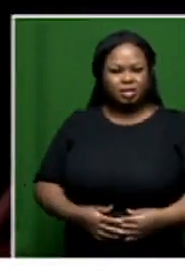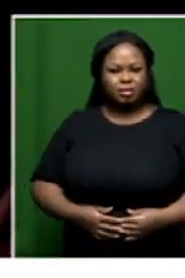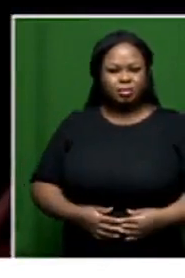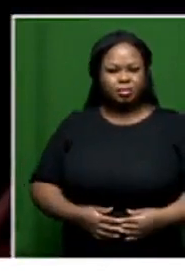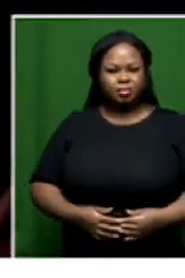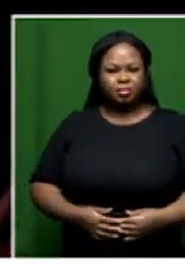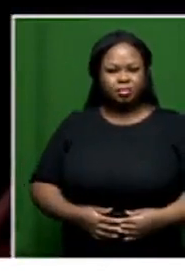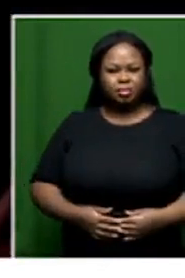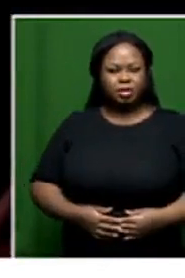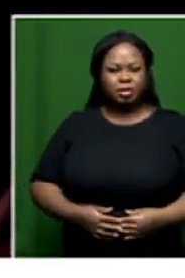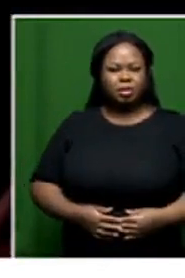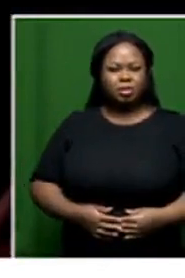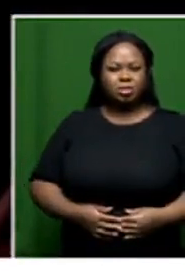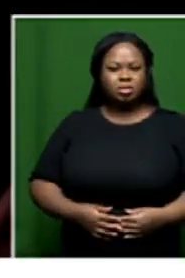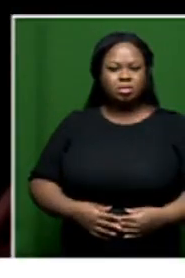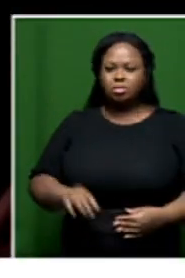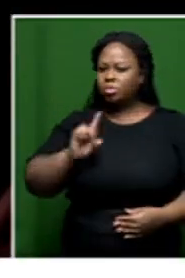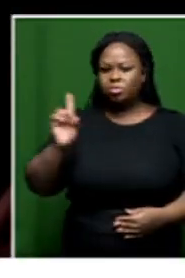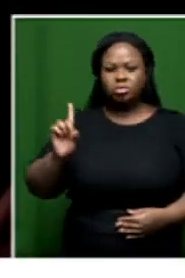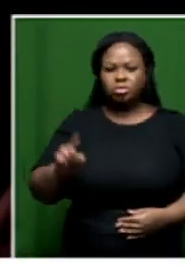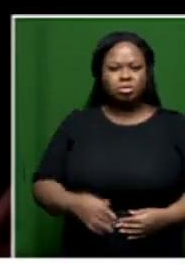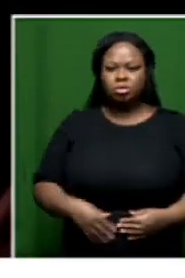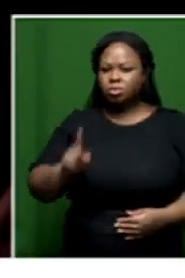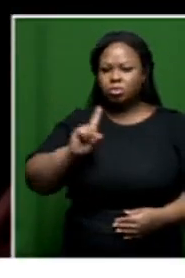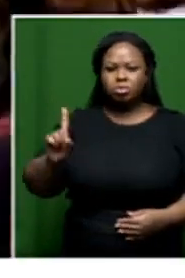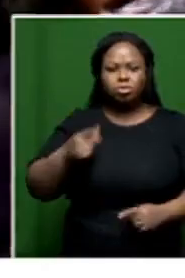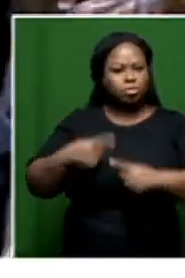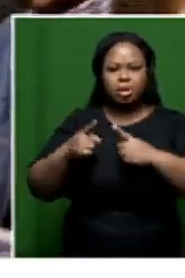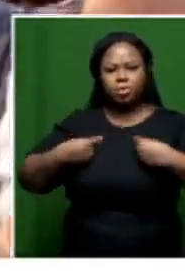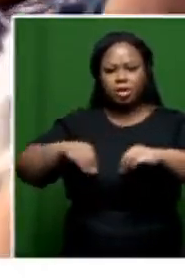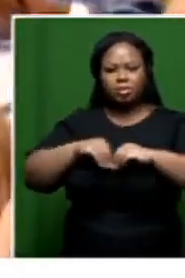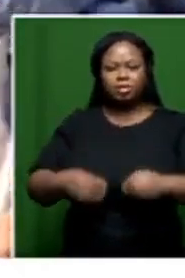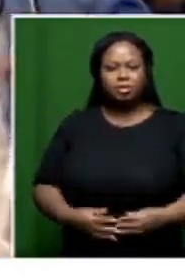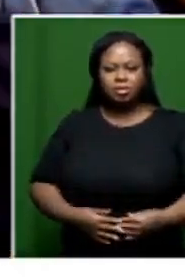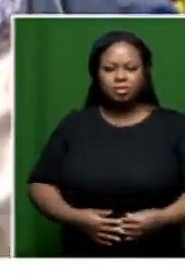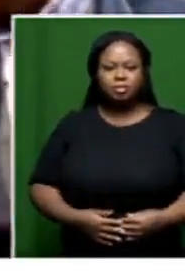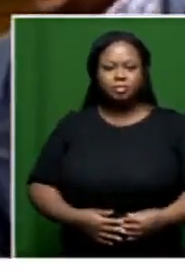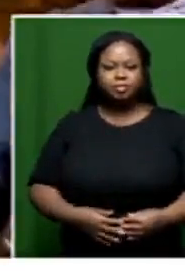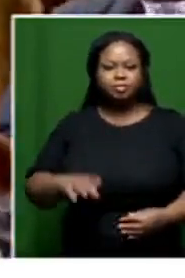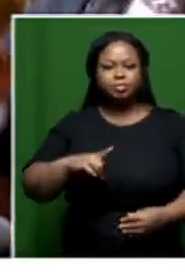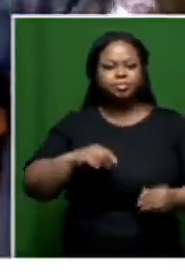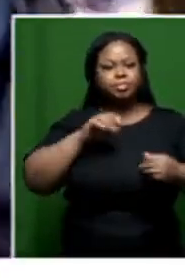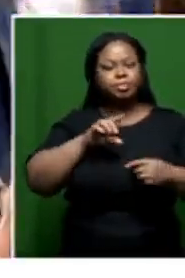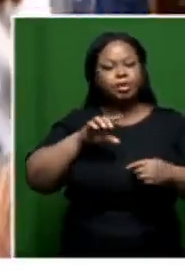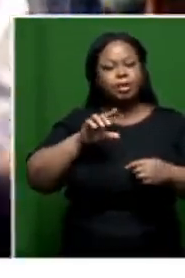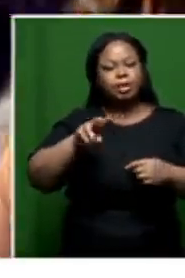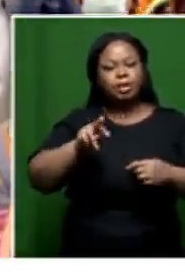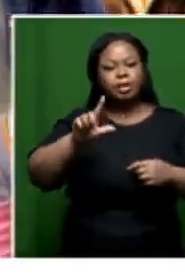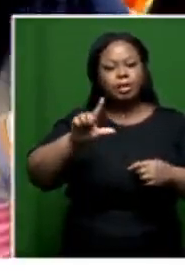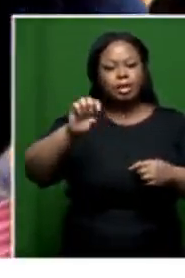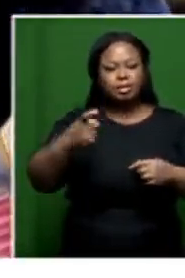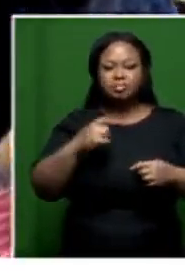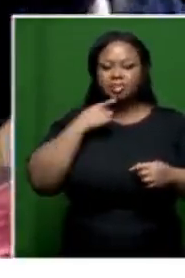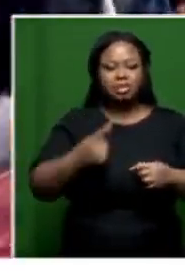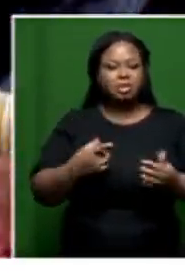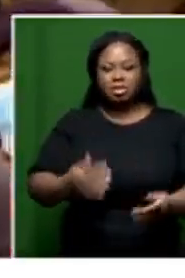Don't play with us. Don't you ever play with us. Operation Dudula leader Ntlantlalax Moshawuri says